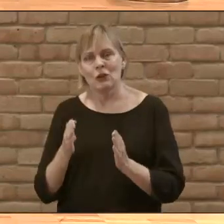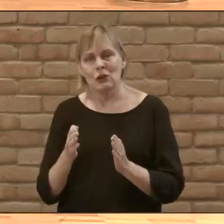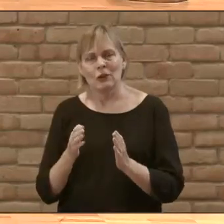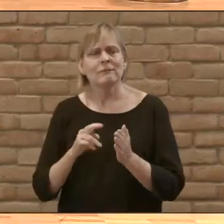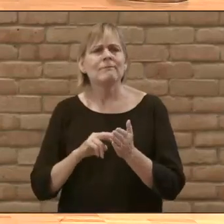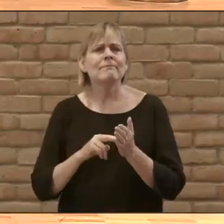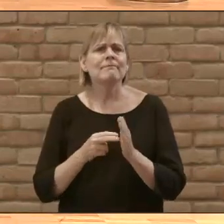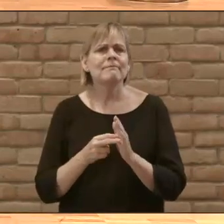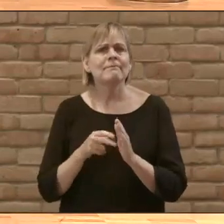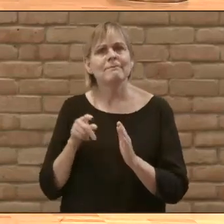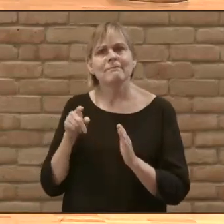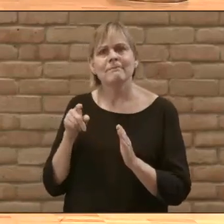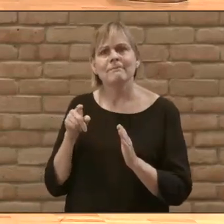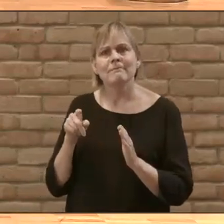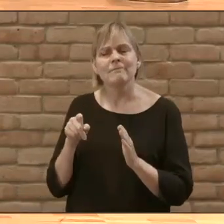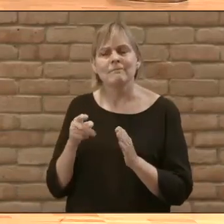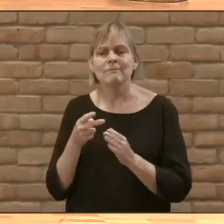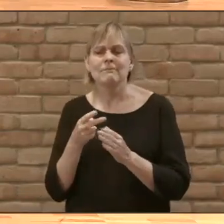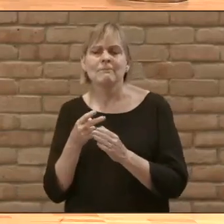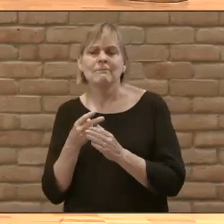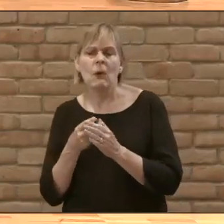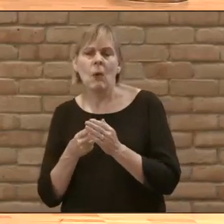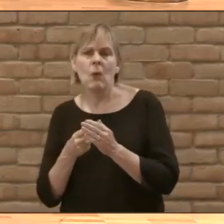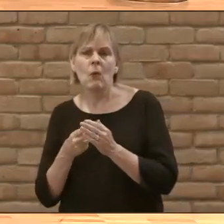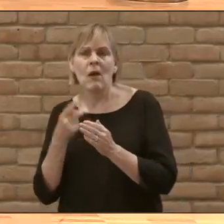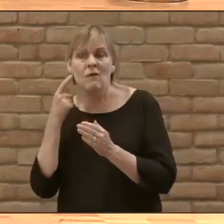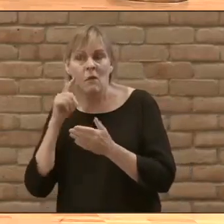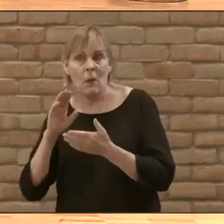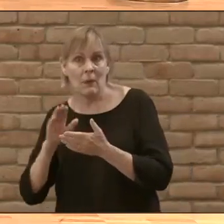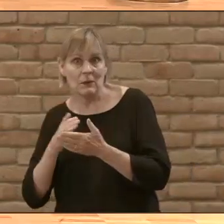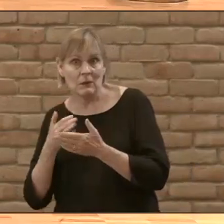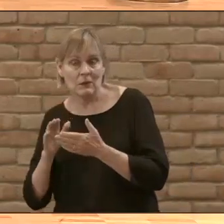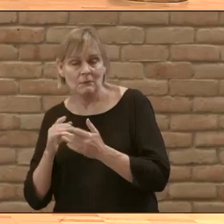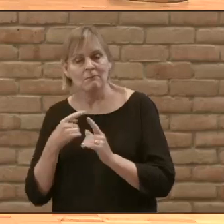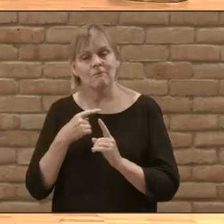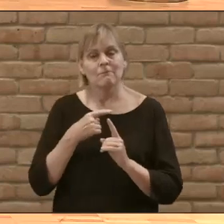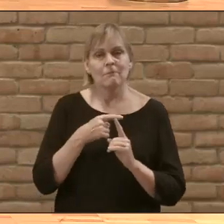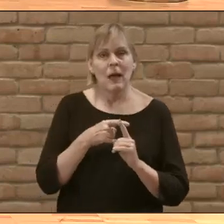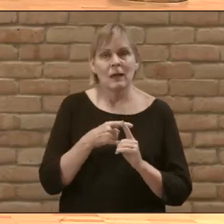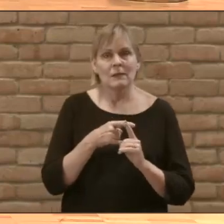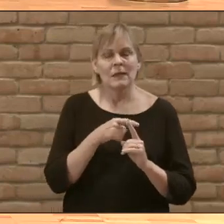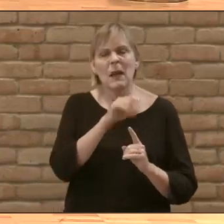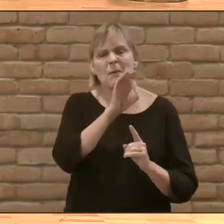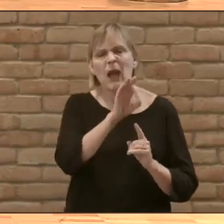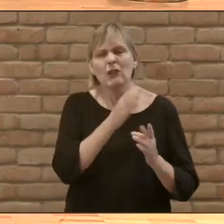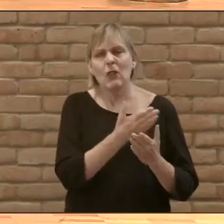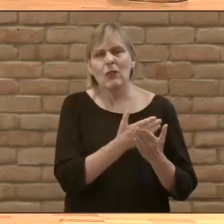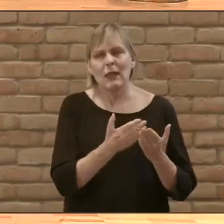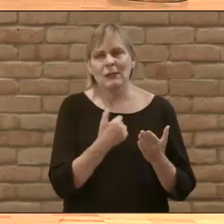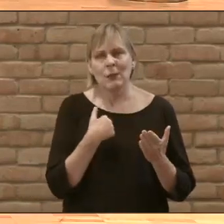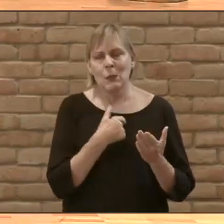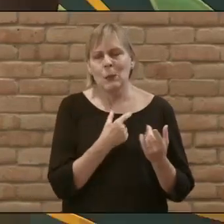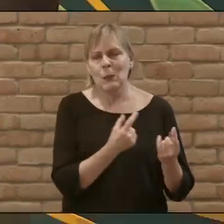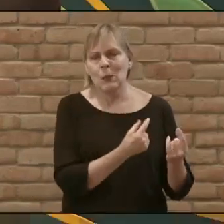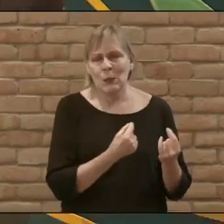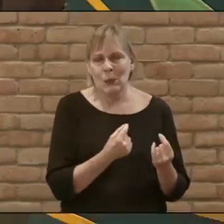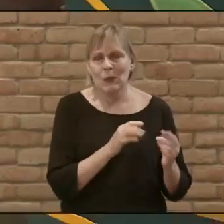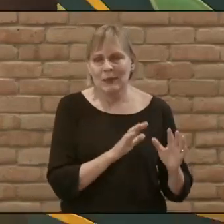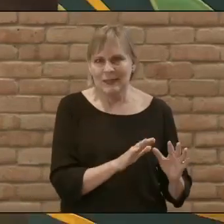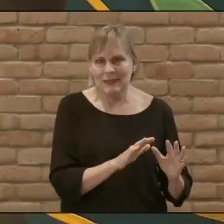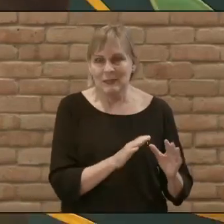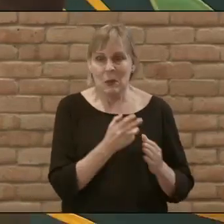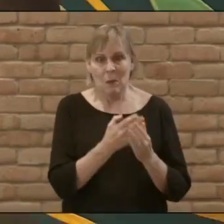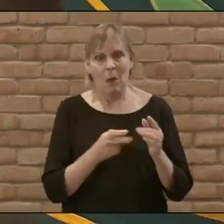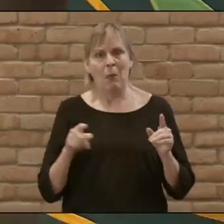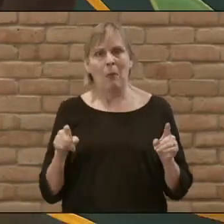that kind of means is he could have his feet in both worlds, both music and in all the pastor stuff that we pastor people do.